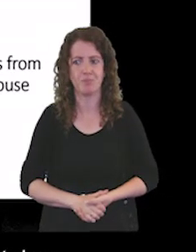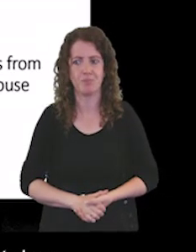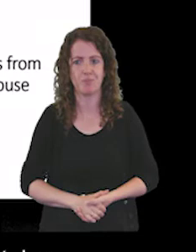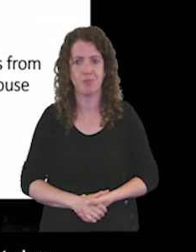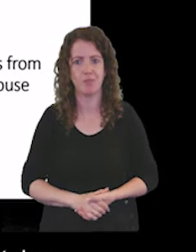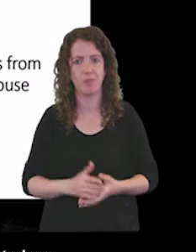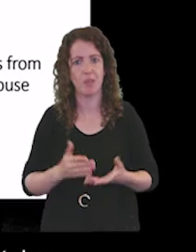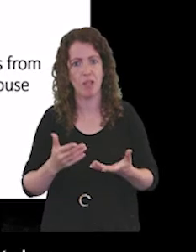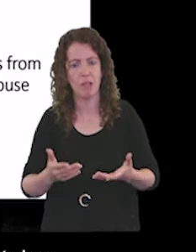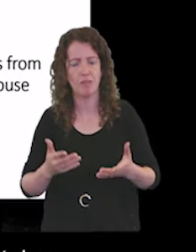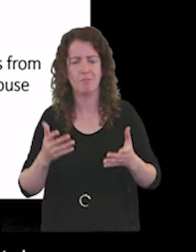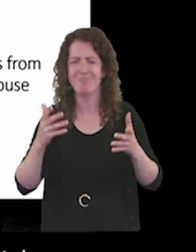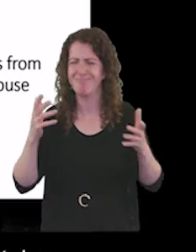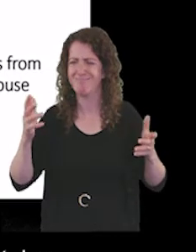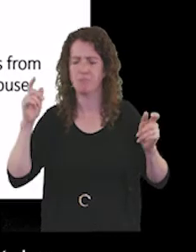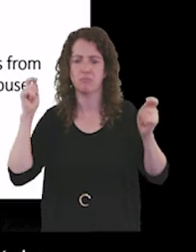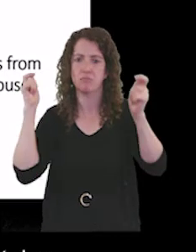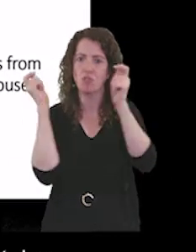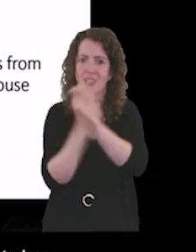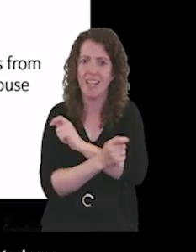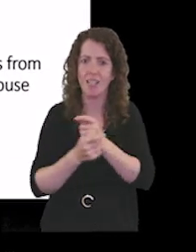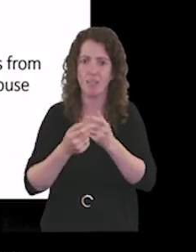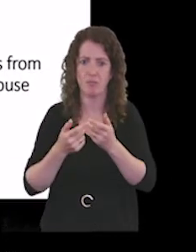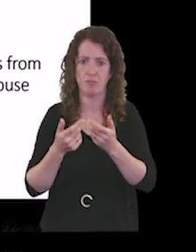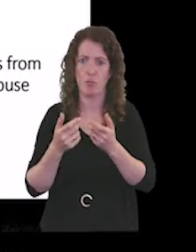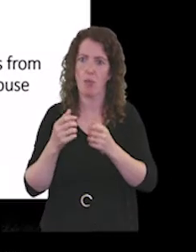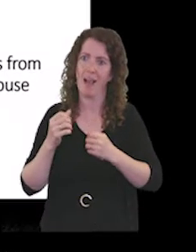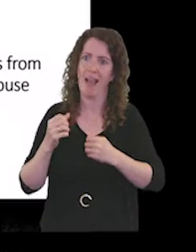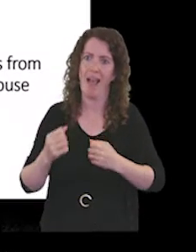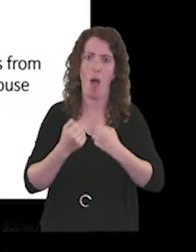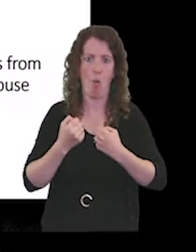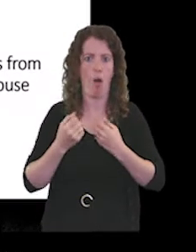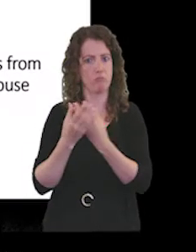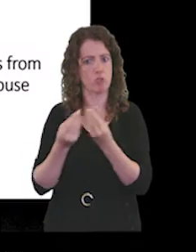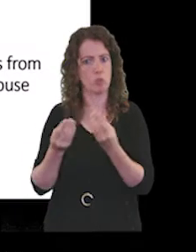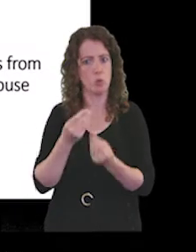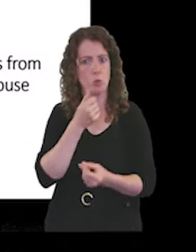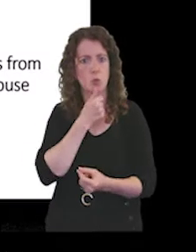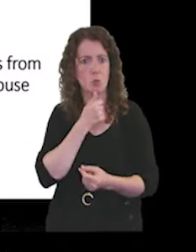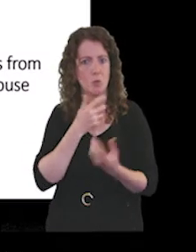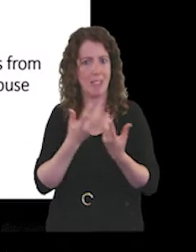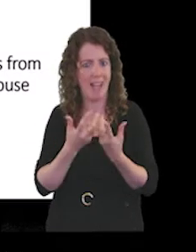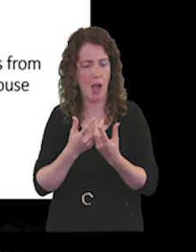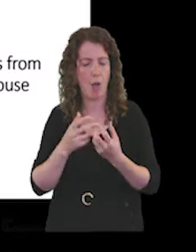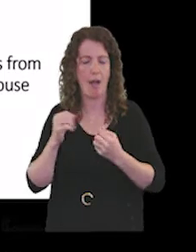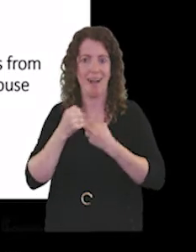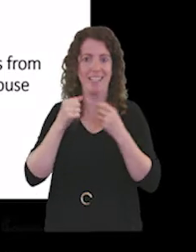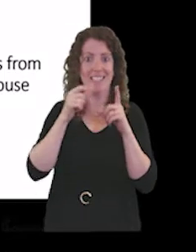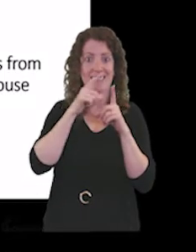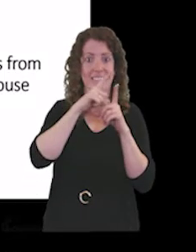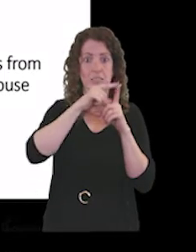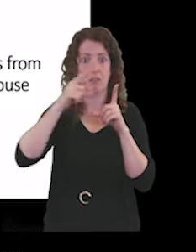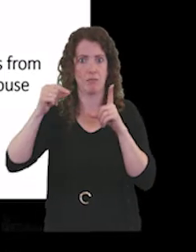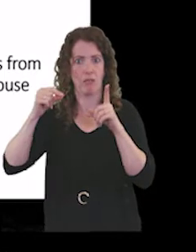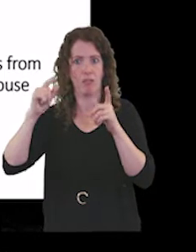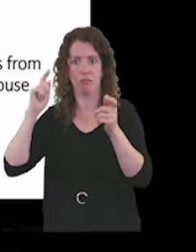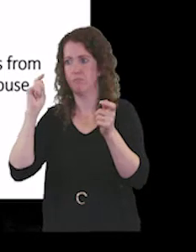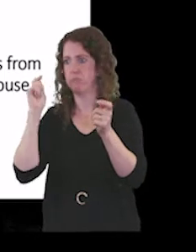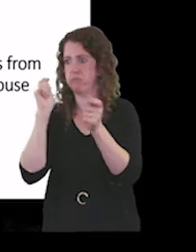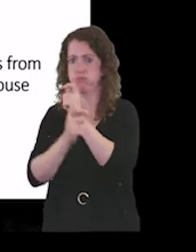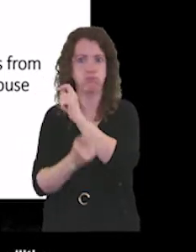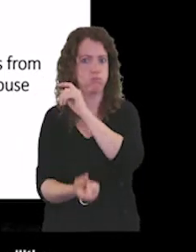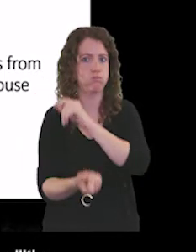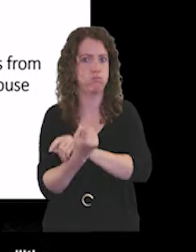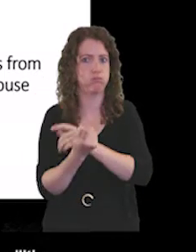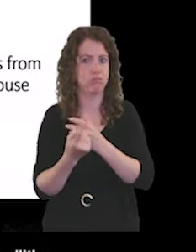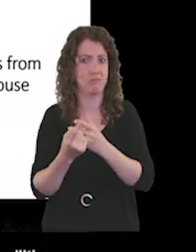The massive change to how we used our facilities, the digital infrastructure that we were able to put in place